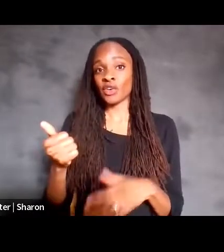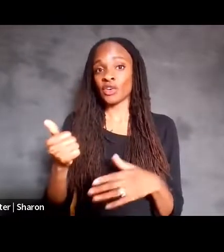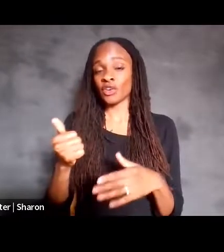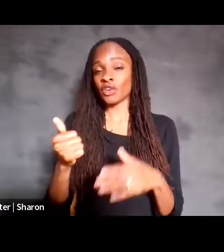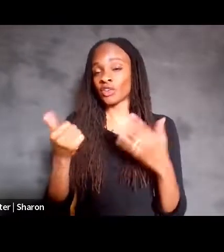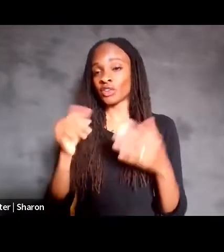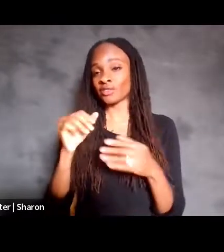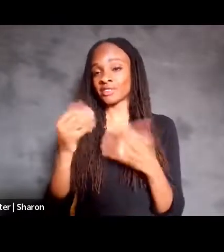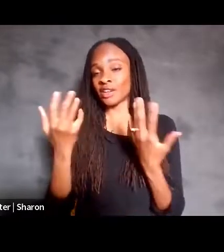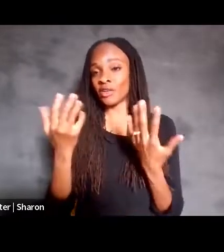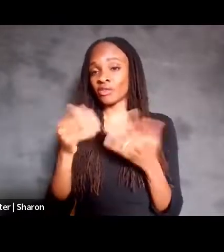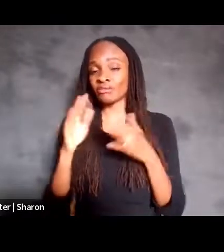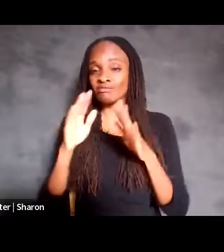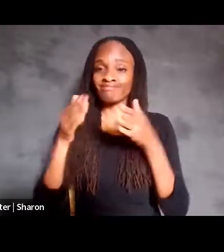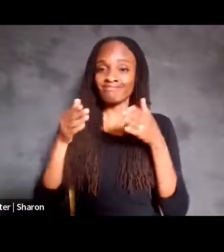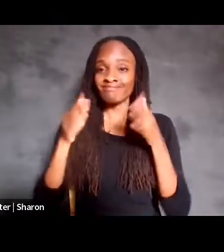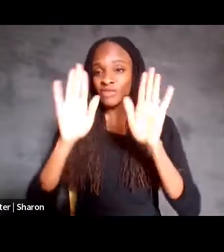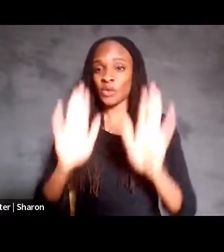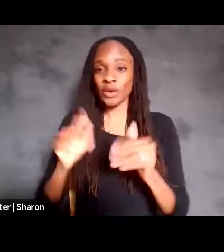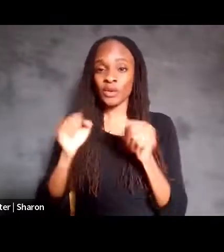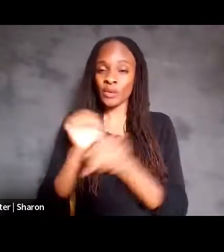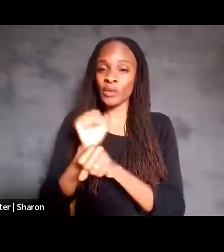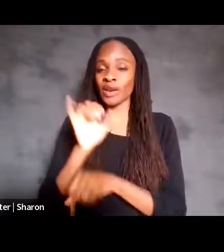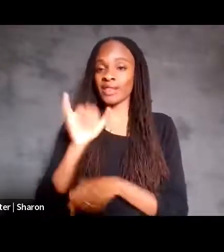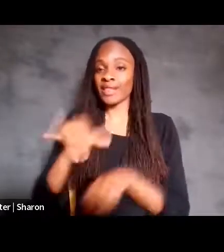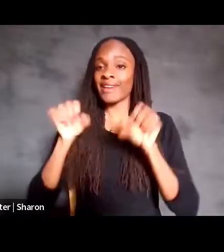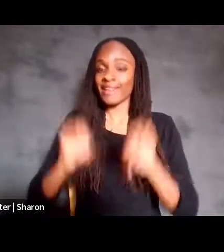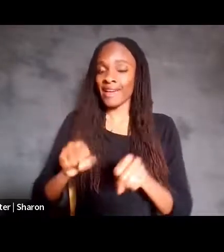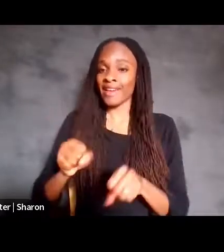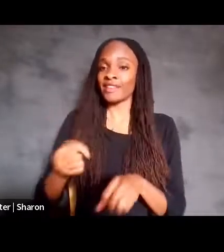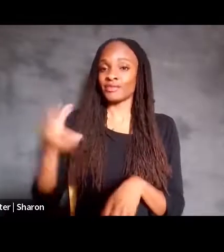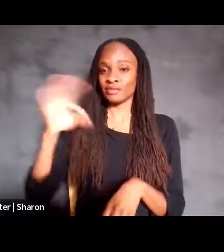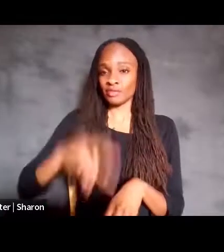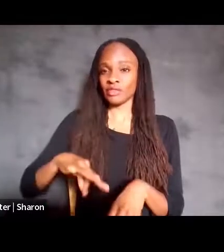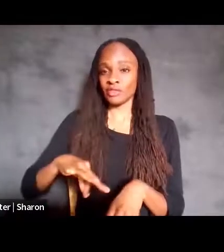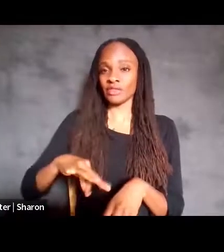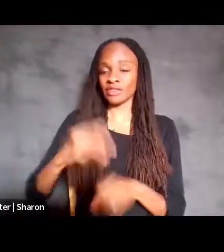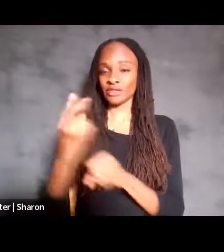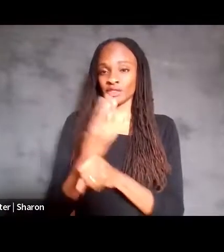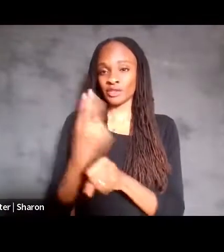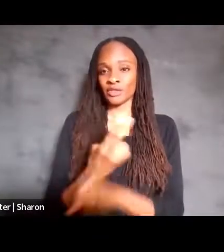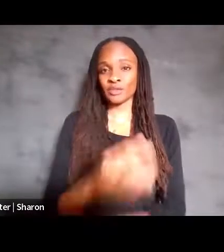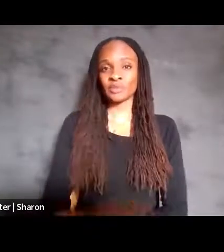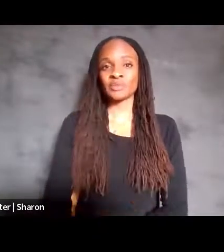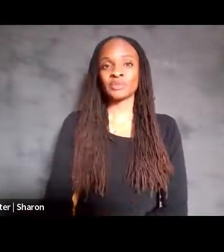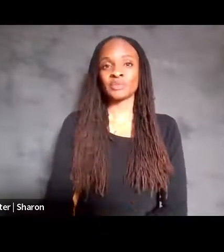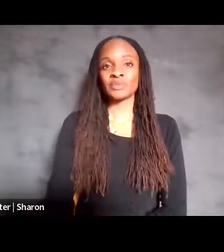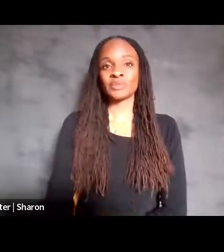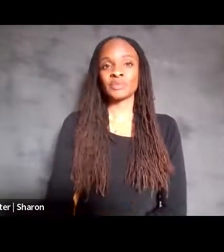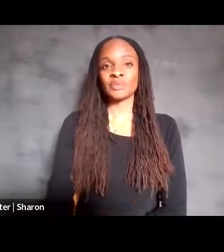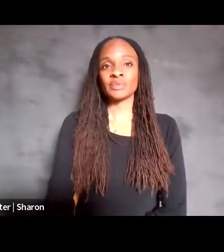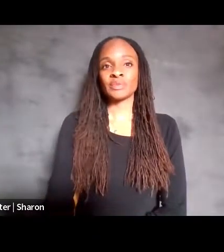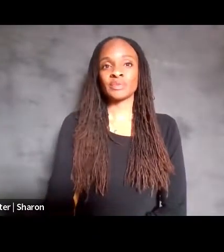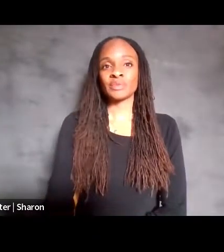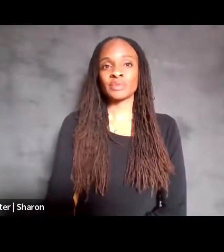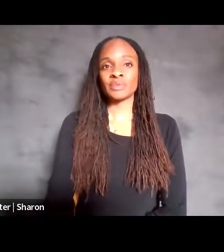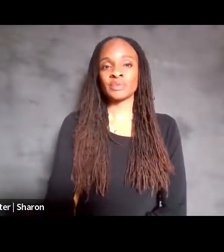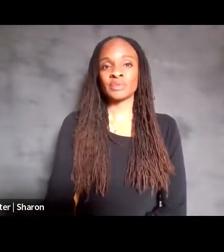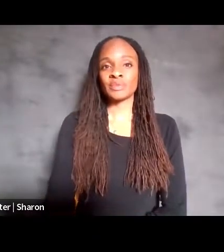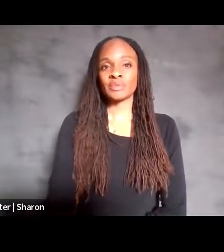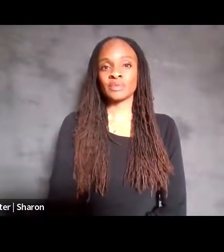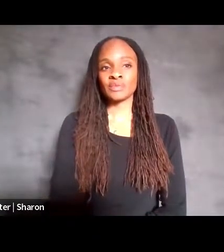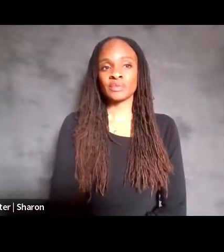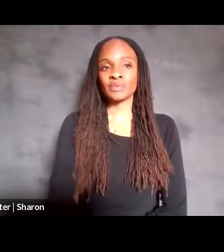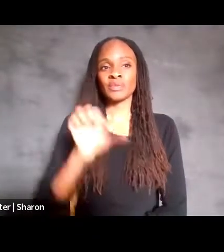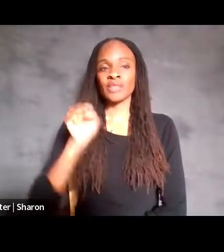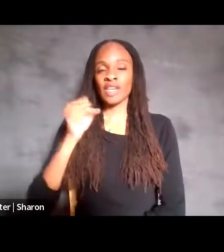work that will definitely, you know, benefit the ease of use of it. Yeah. And one more thing to add. I do think that